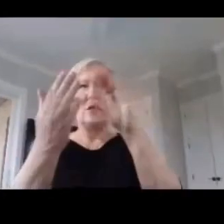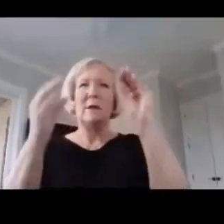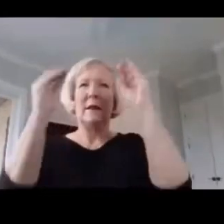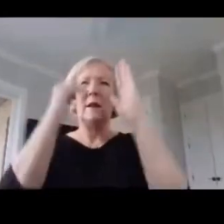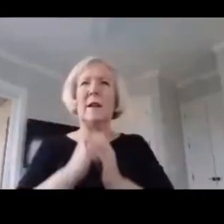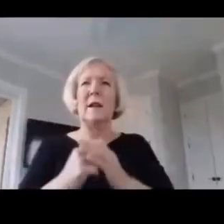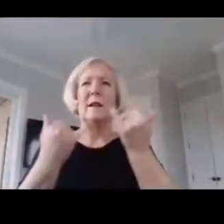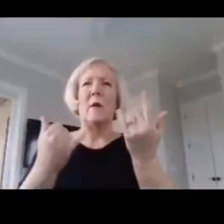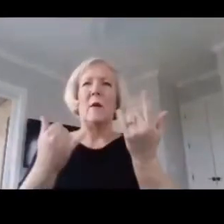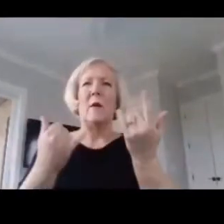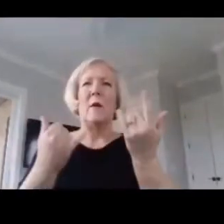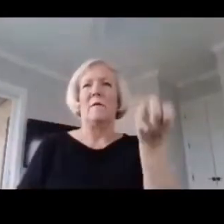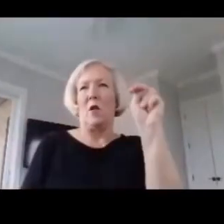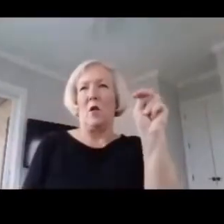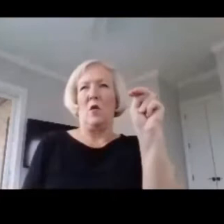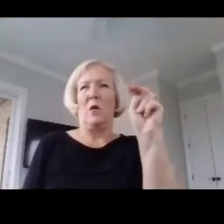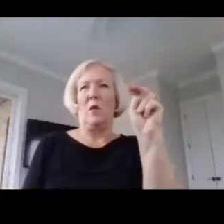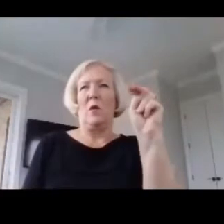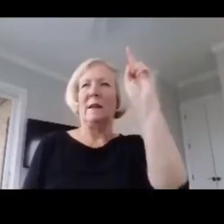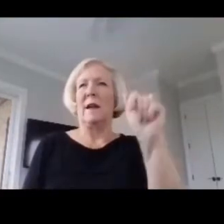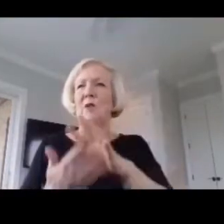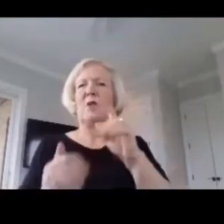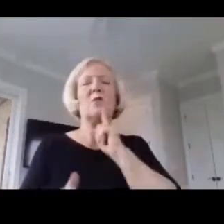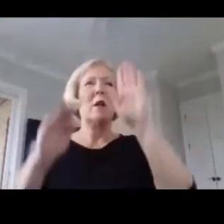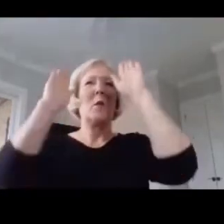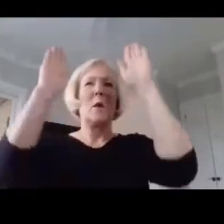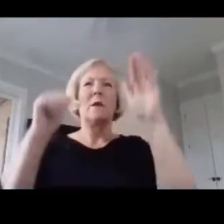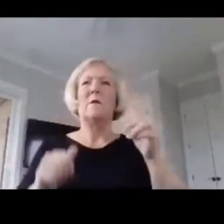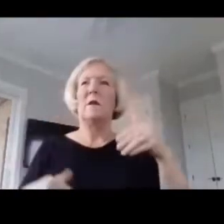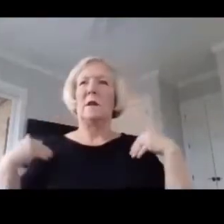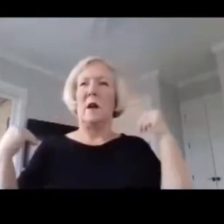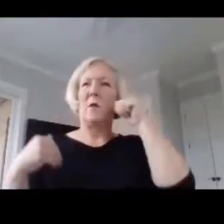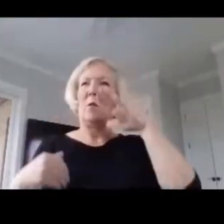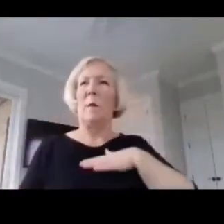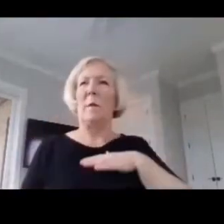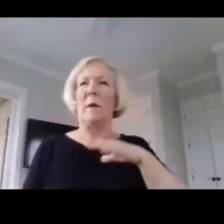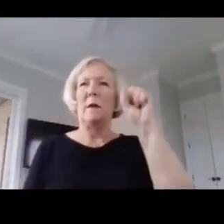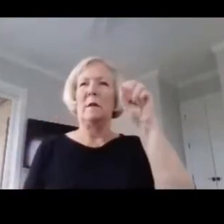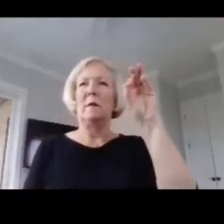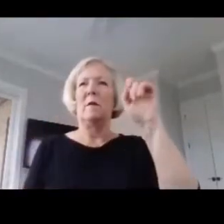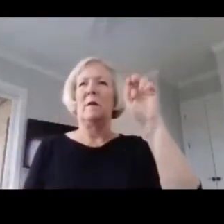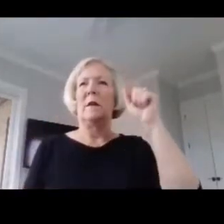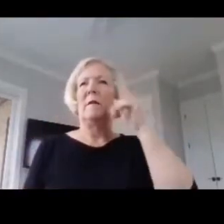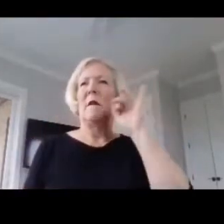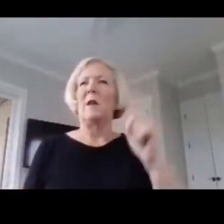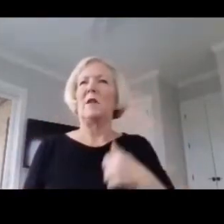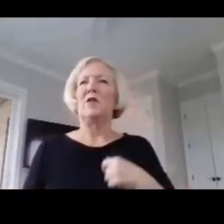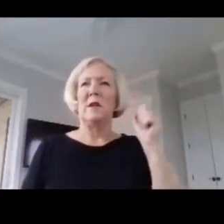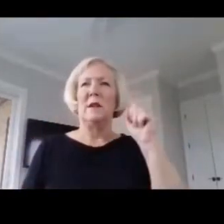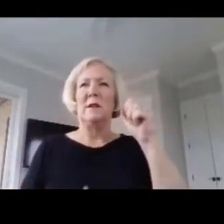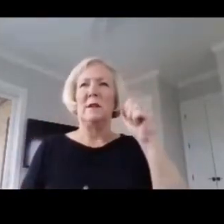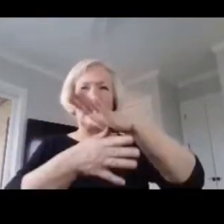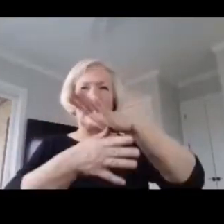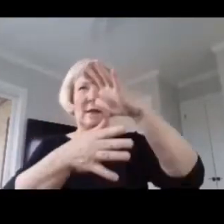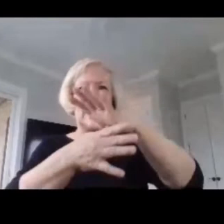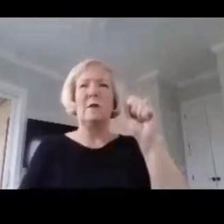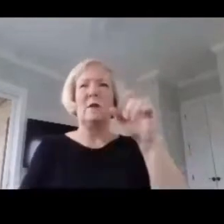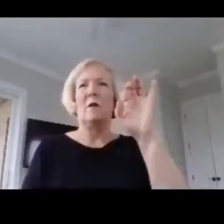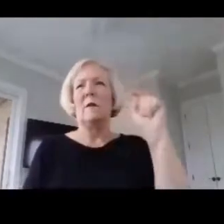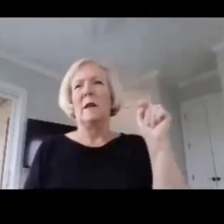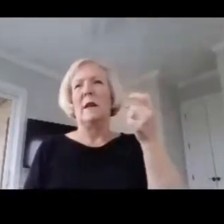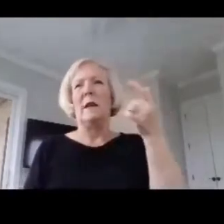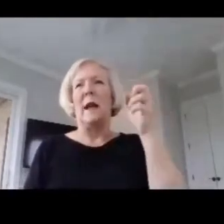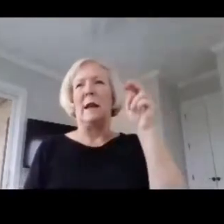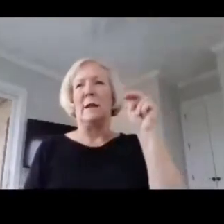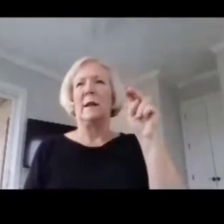and a truly outstanding young woman, Sophie Farmer. Sophie is a senior at the Carol Martin Gatton Academy for Mathematics and Science,